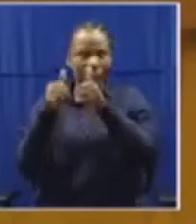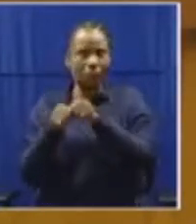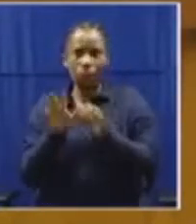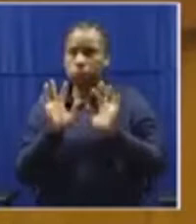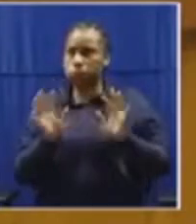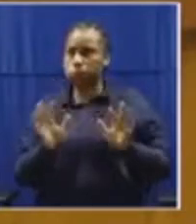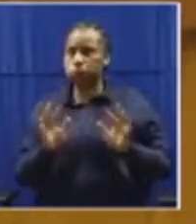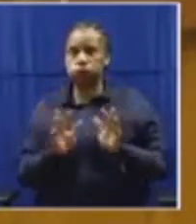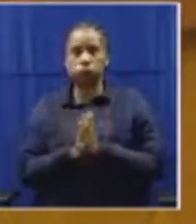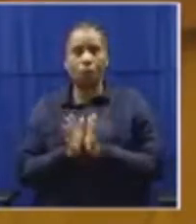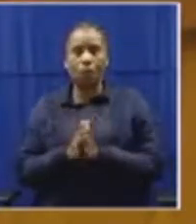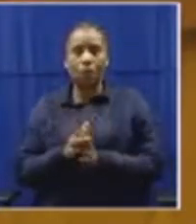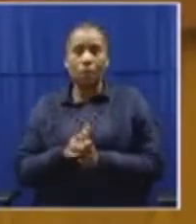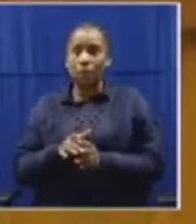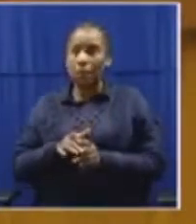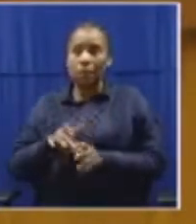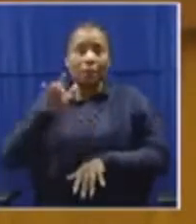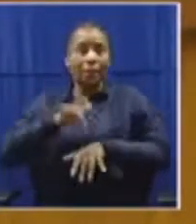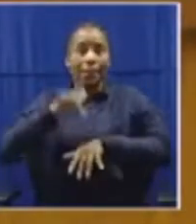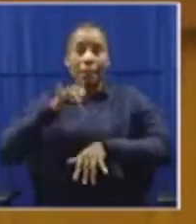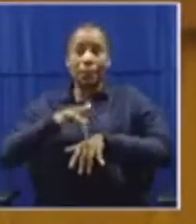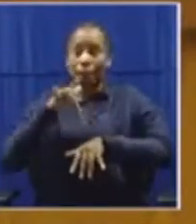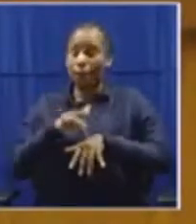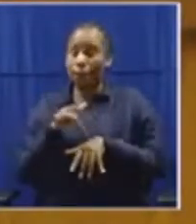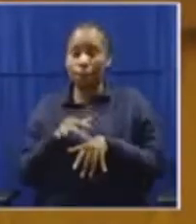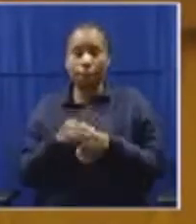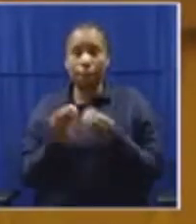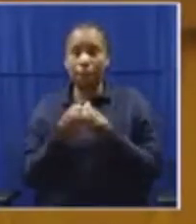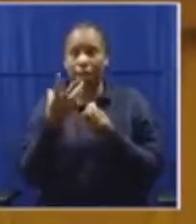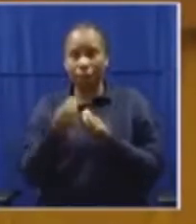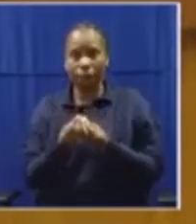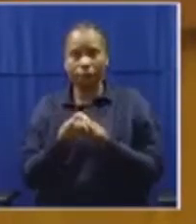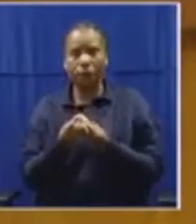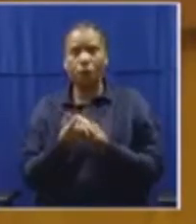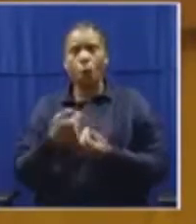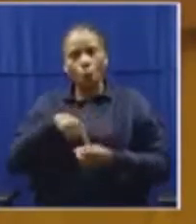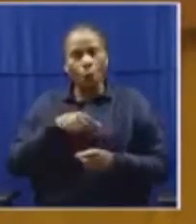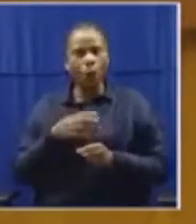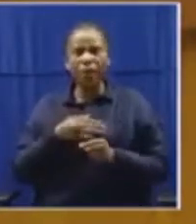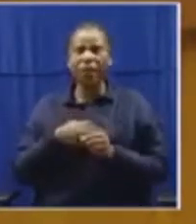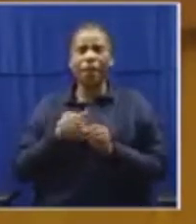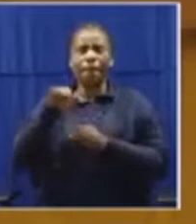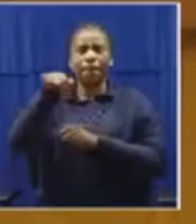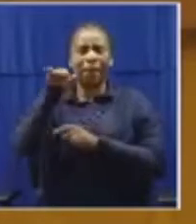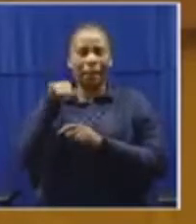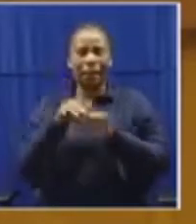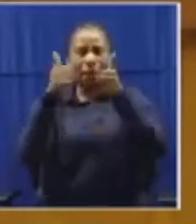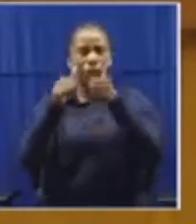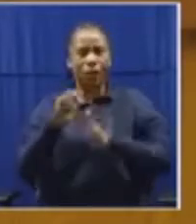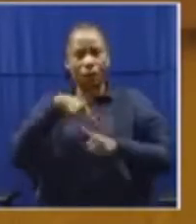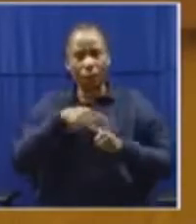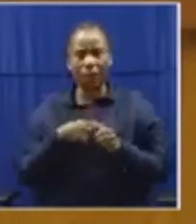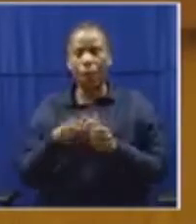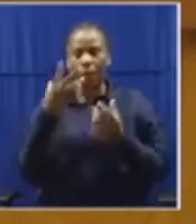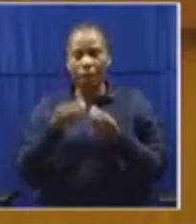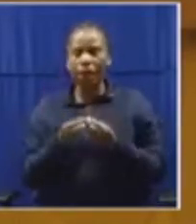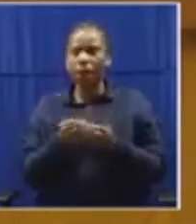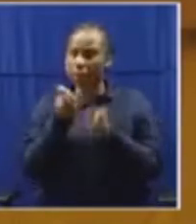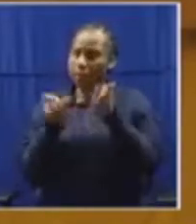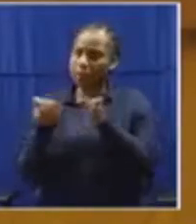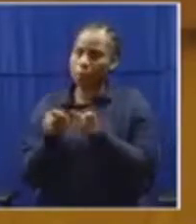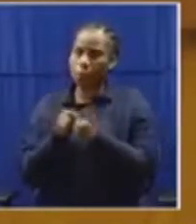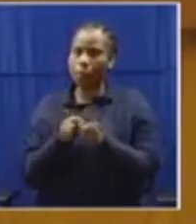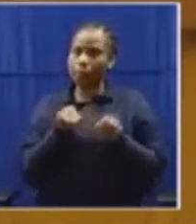where all of us, all of us in our bank accounts, transect with whoever and so forth, and that is